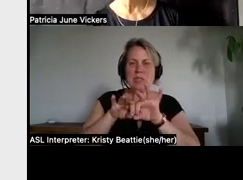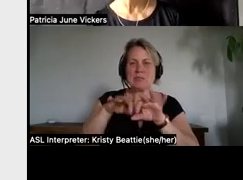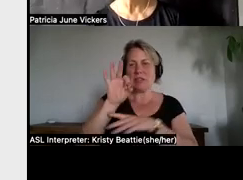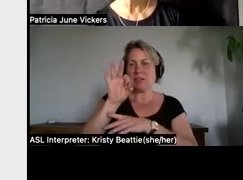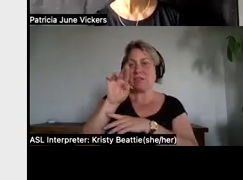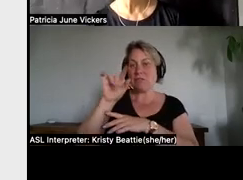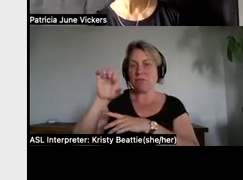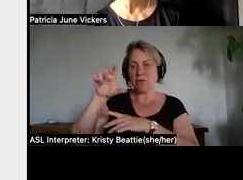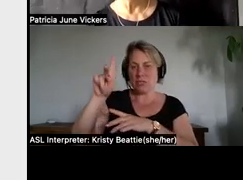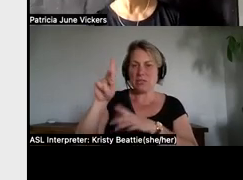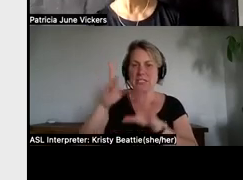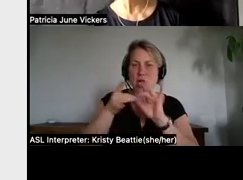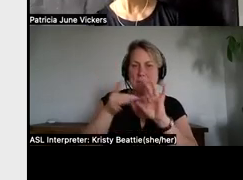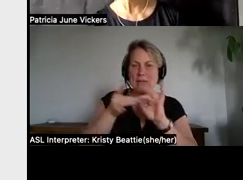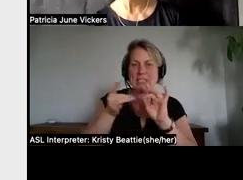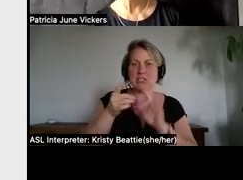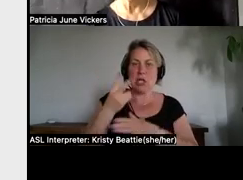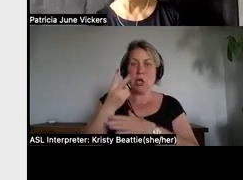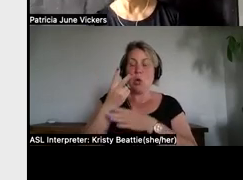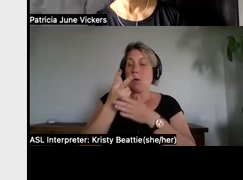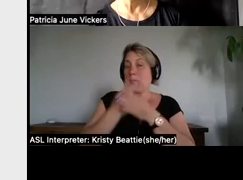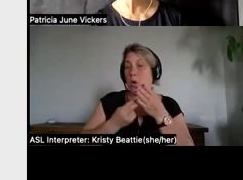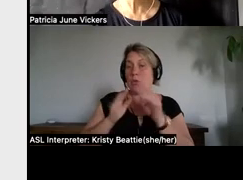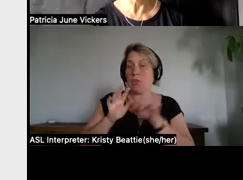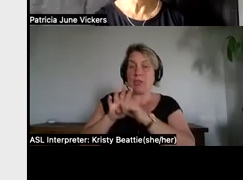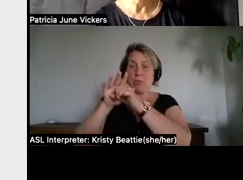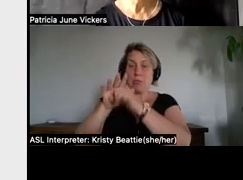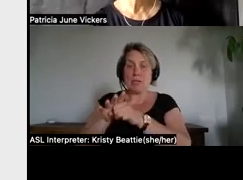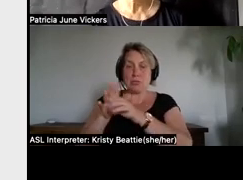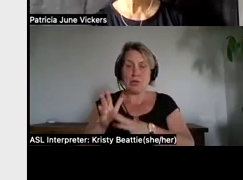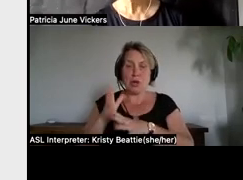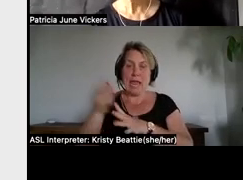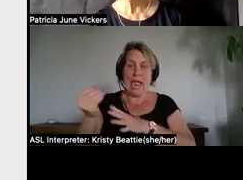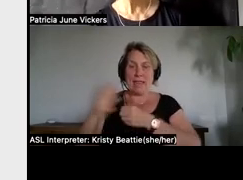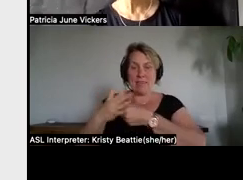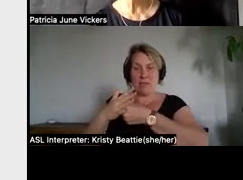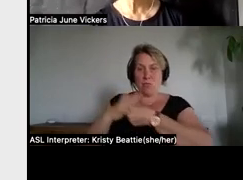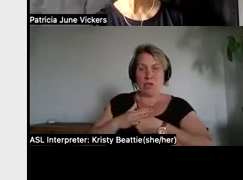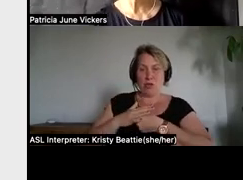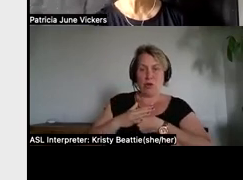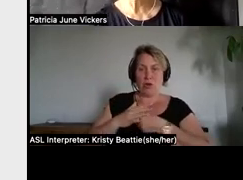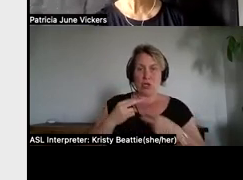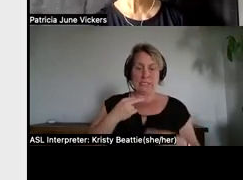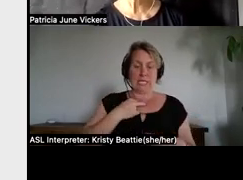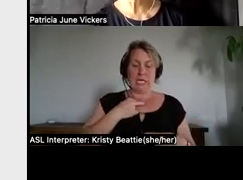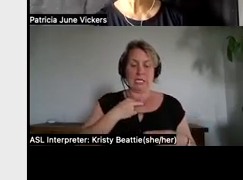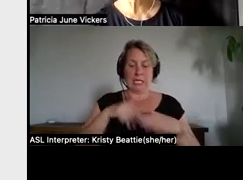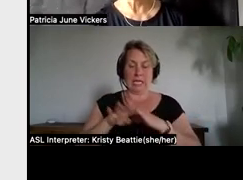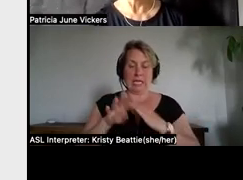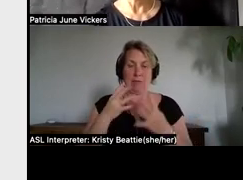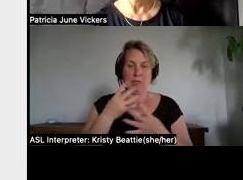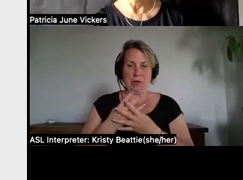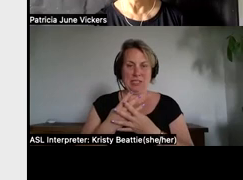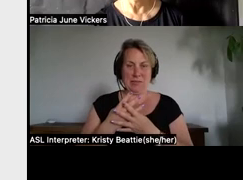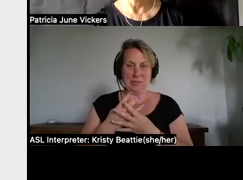are caught are imprisoned or being from the northwest coast are in the same